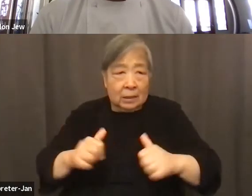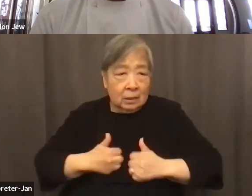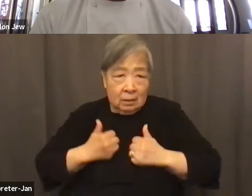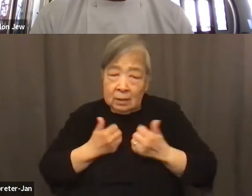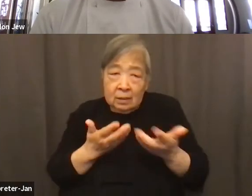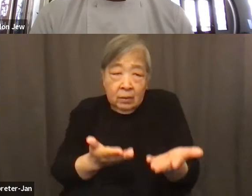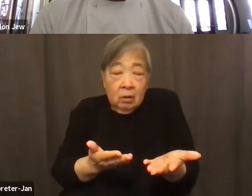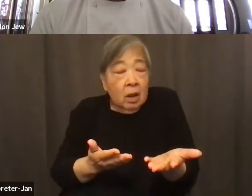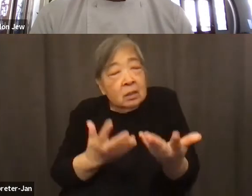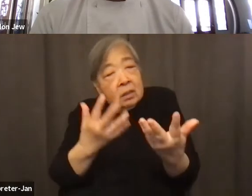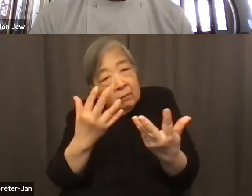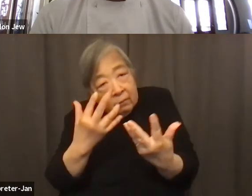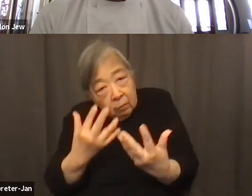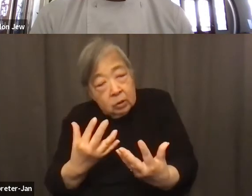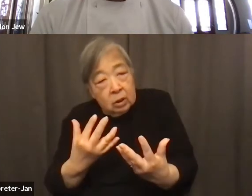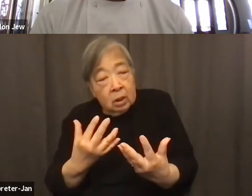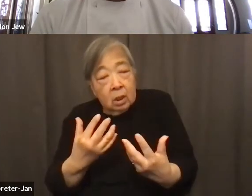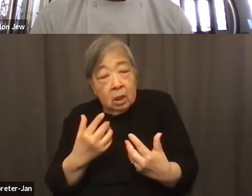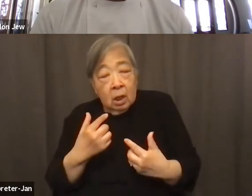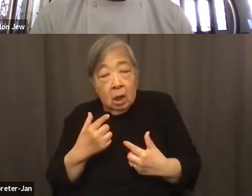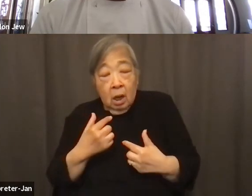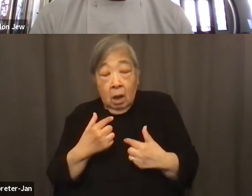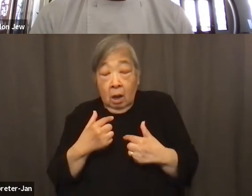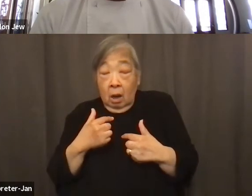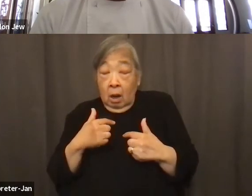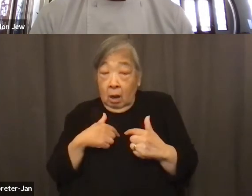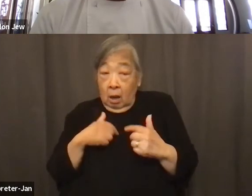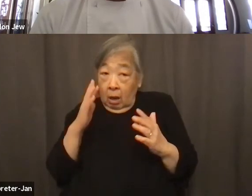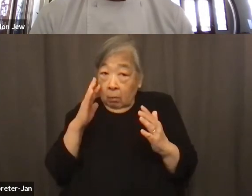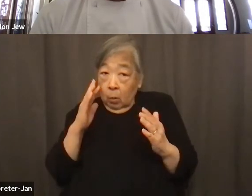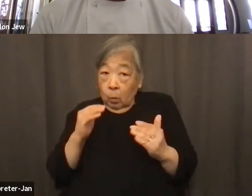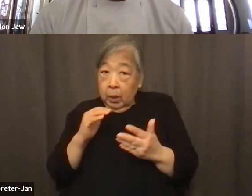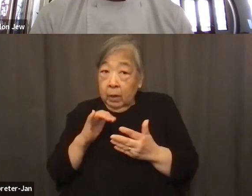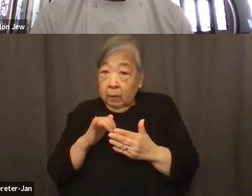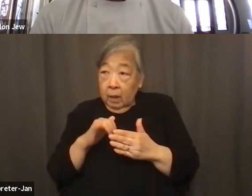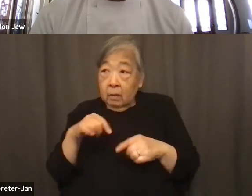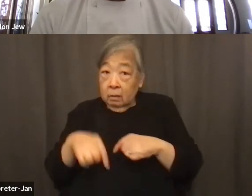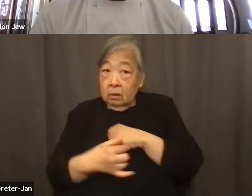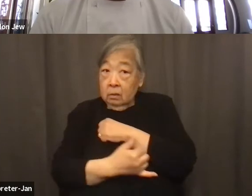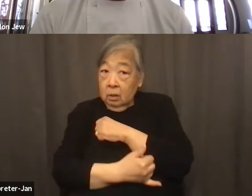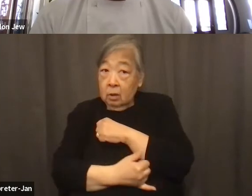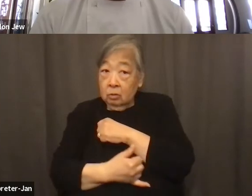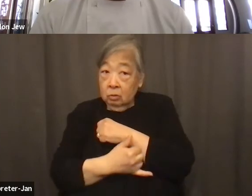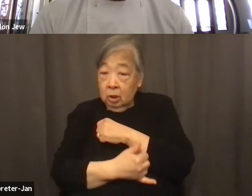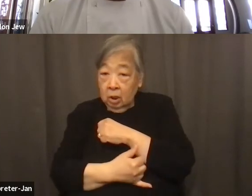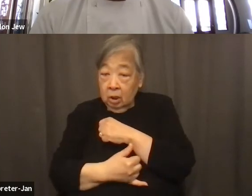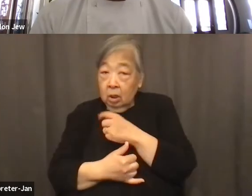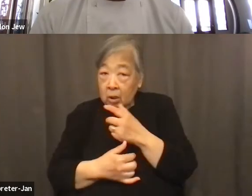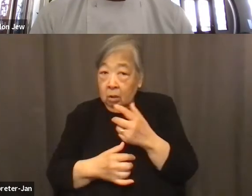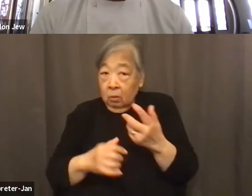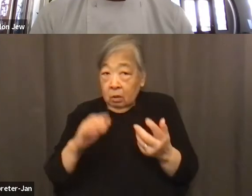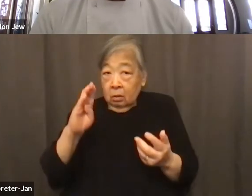And I'm hoping that this country is what Bill Moyers always